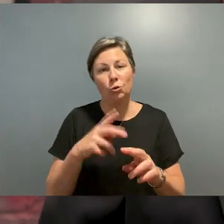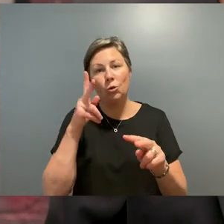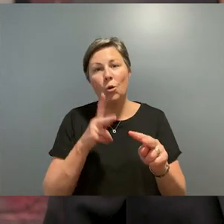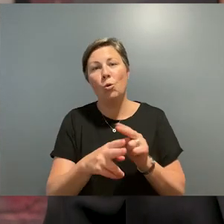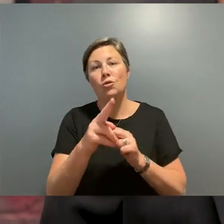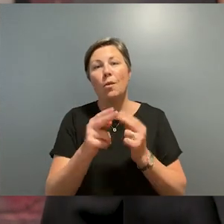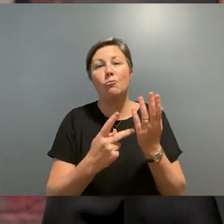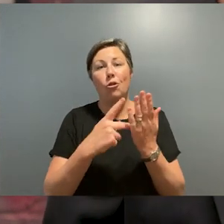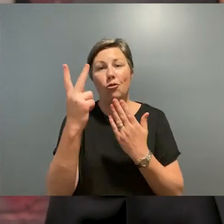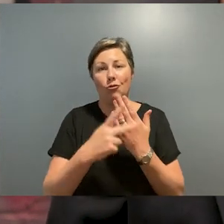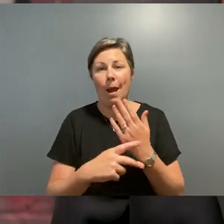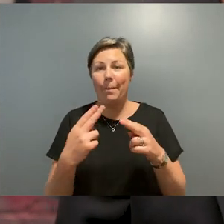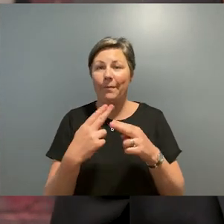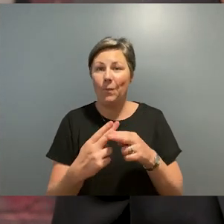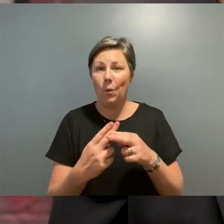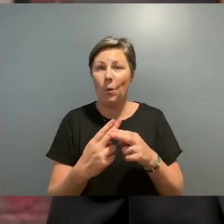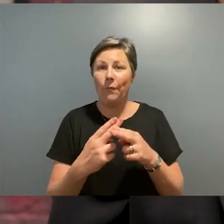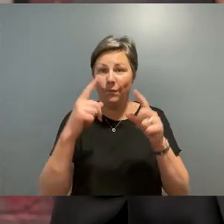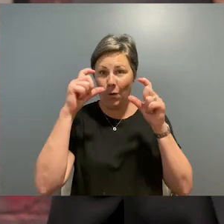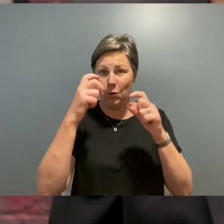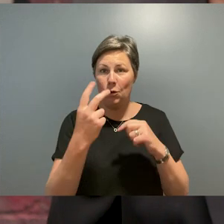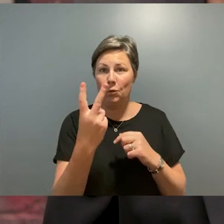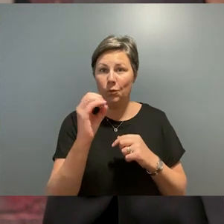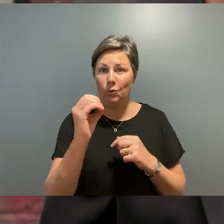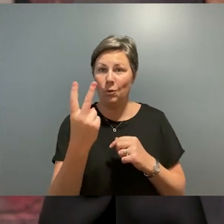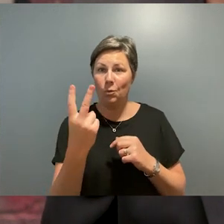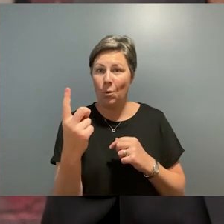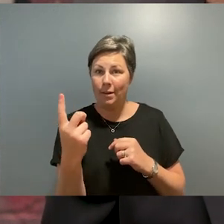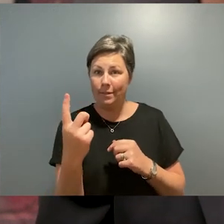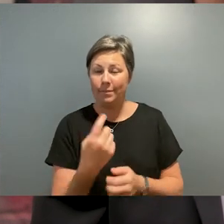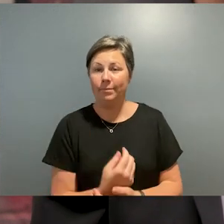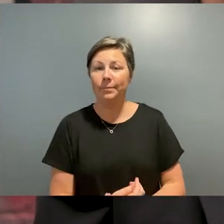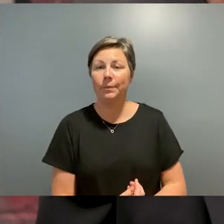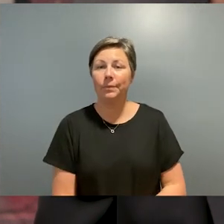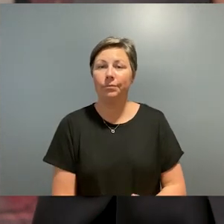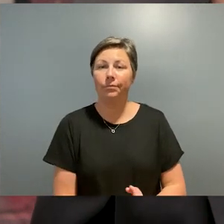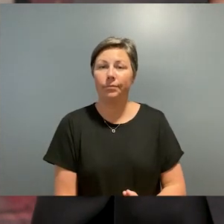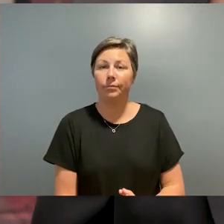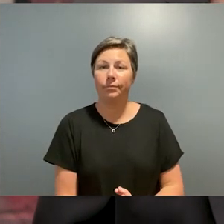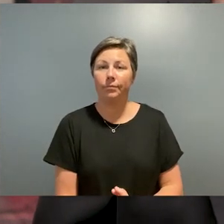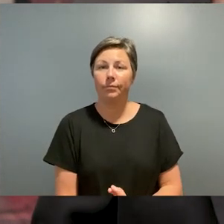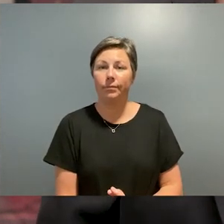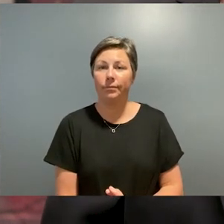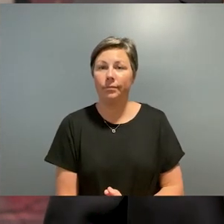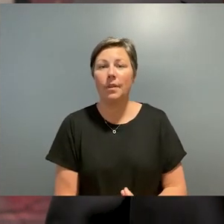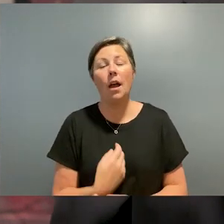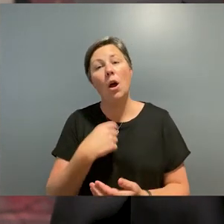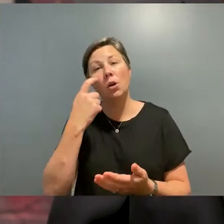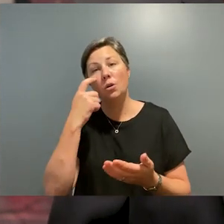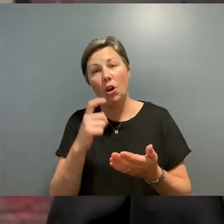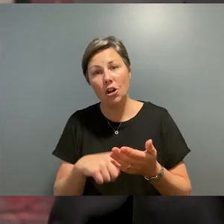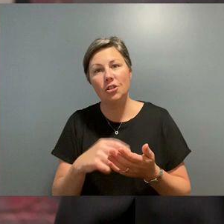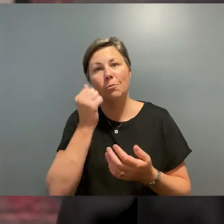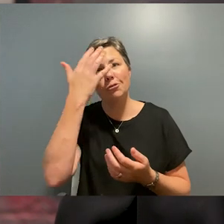launch the artistic program for photo 2021 international festival of photography i'd like to begin by acknowledging the